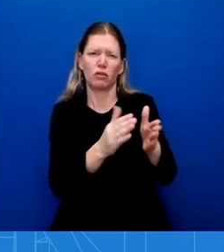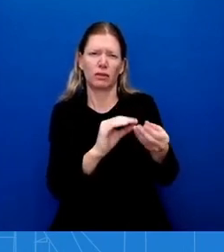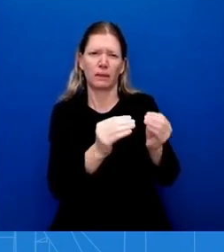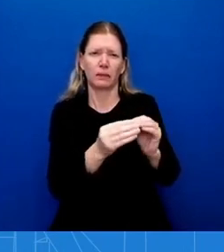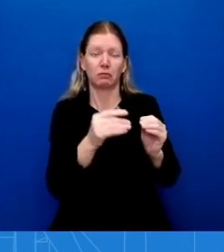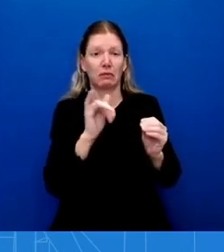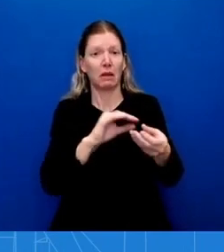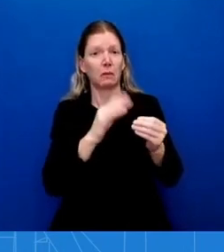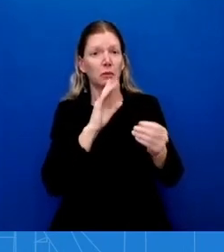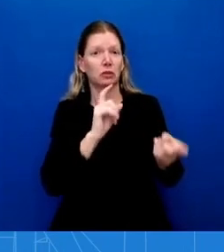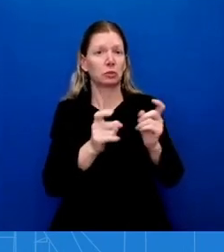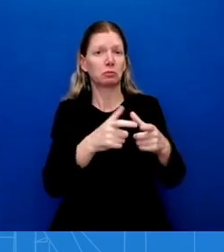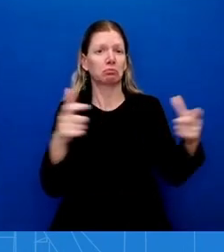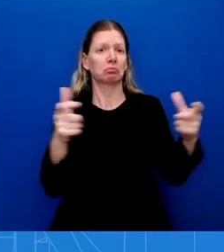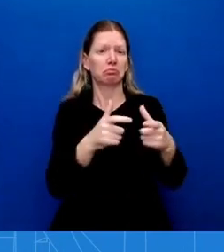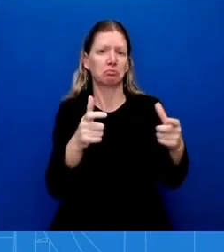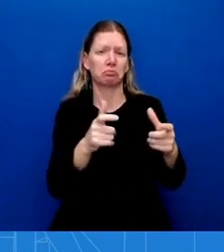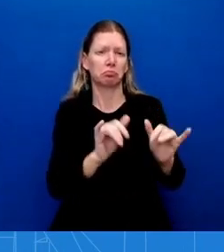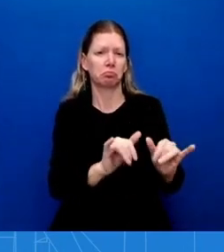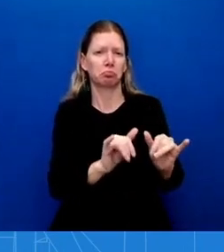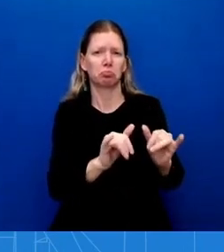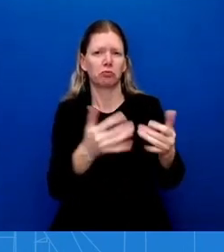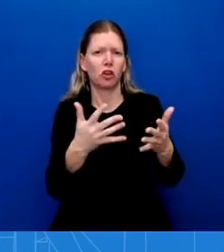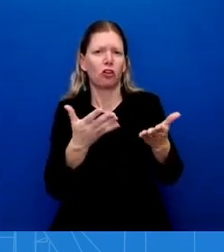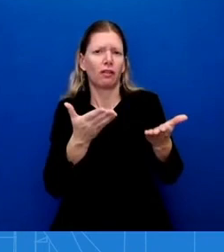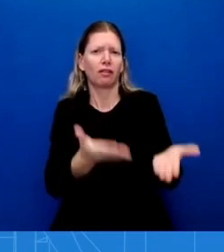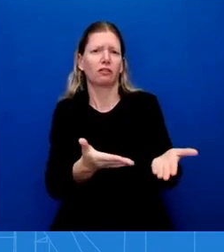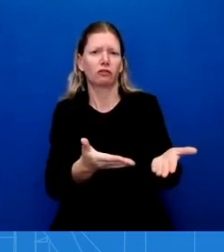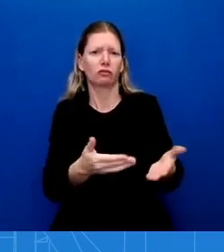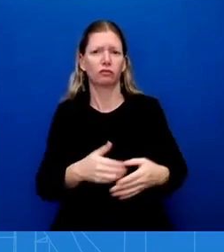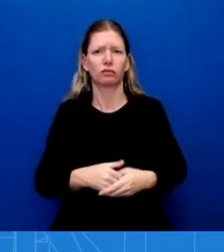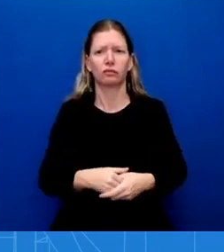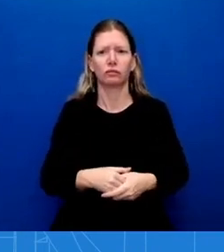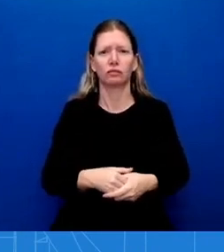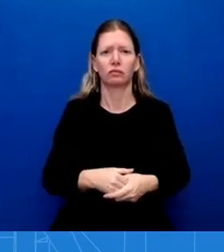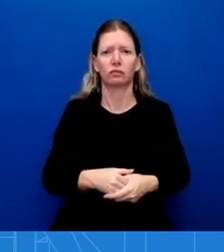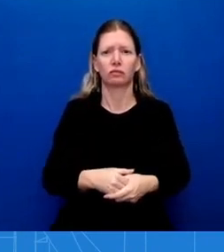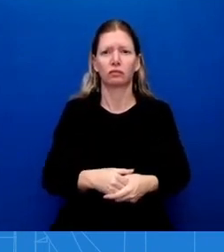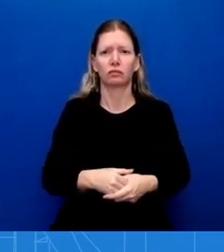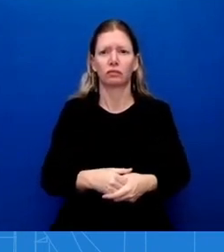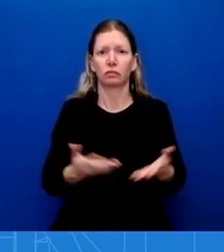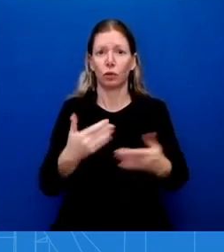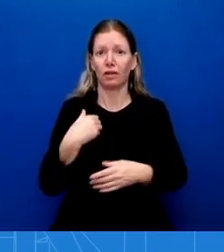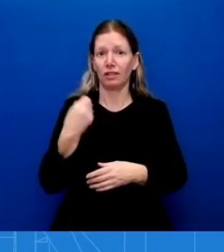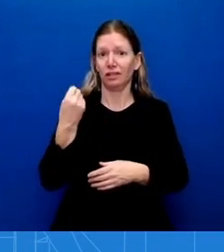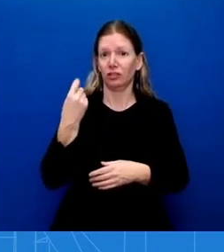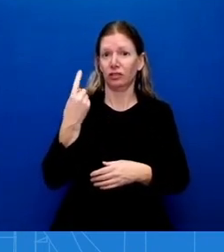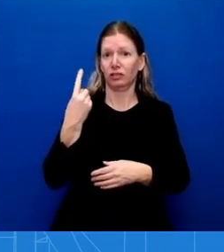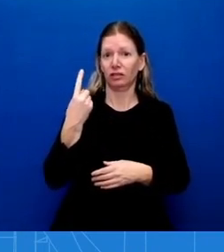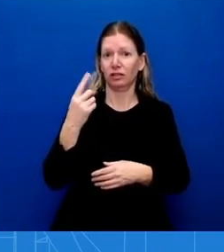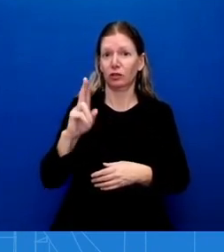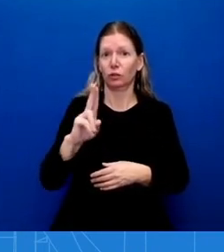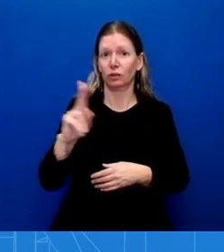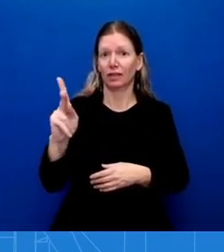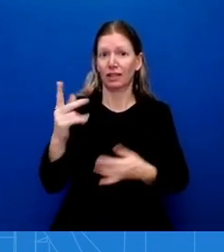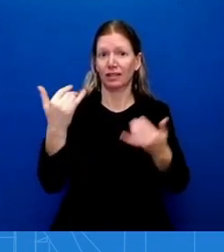provided as a result of that. As I understand it, the U.K. is now in the cycle of leadership over KFOR,